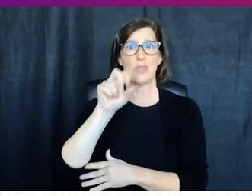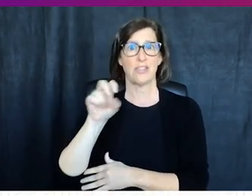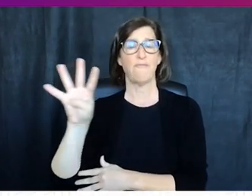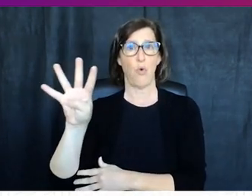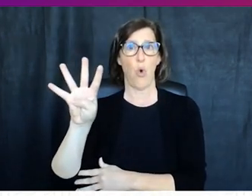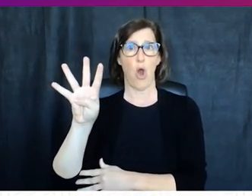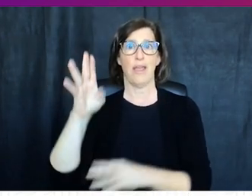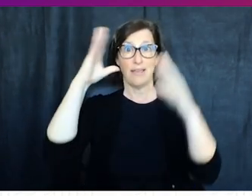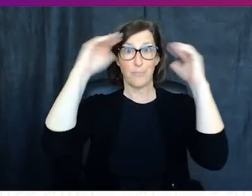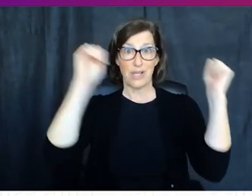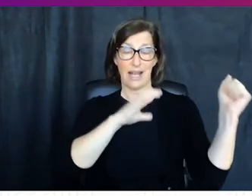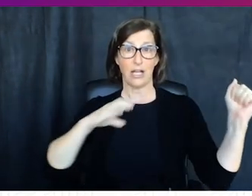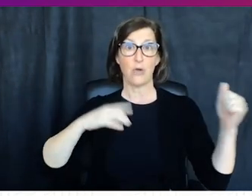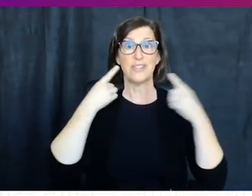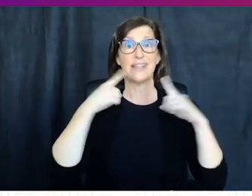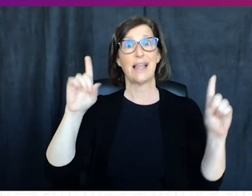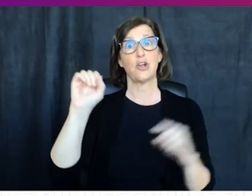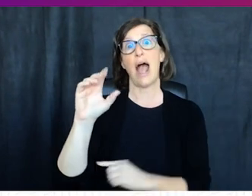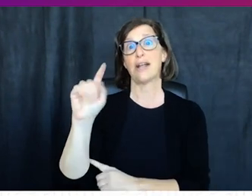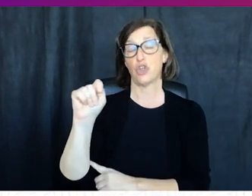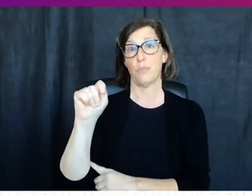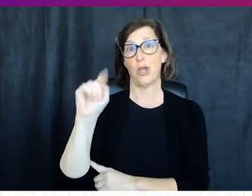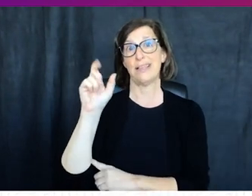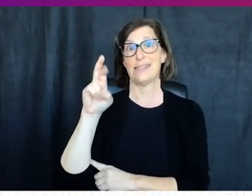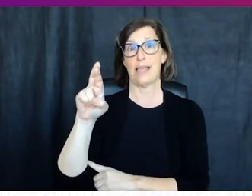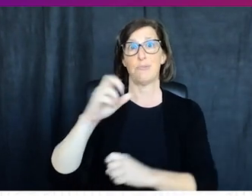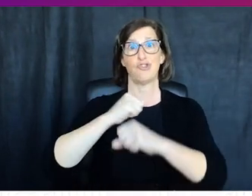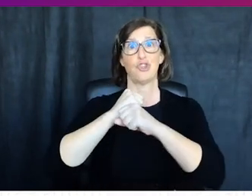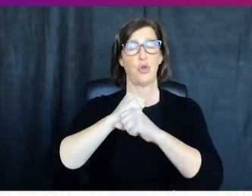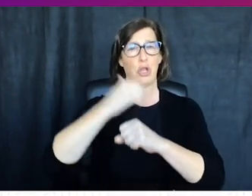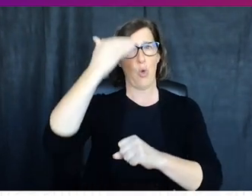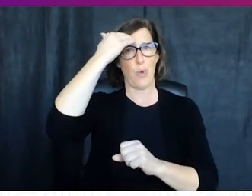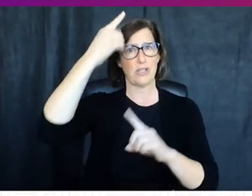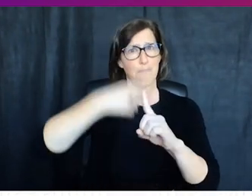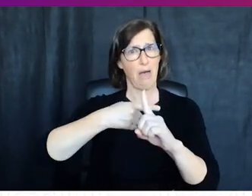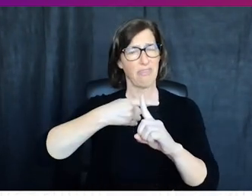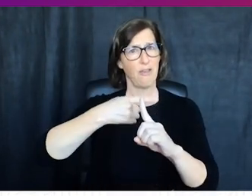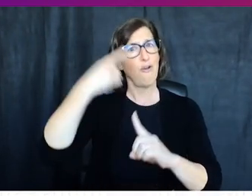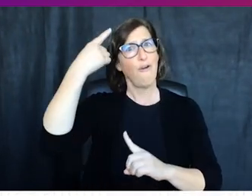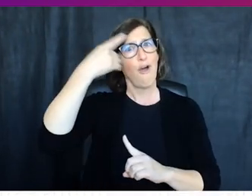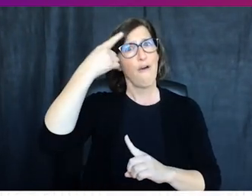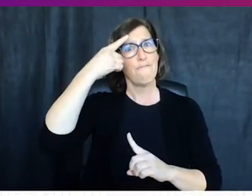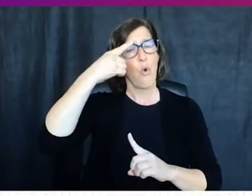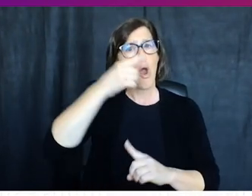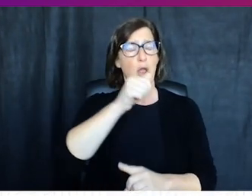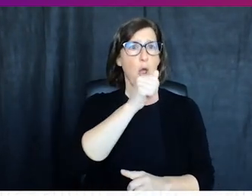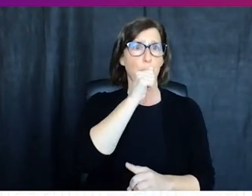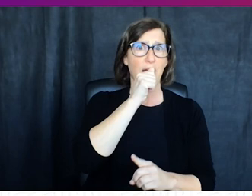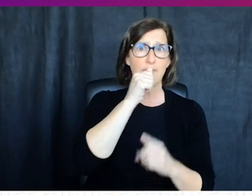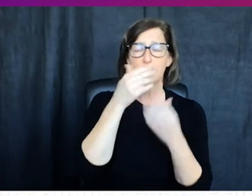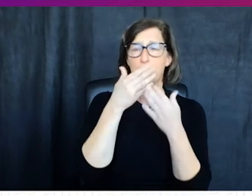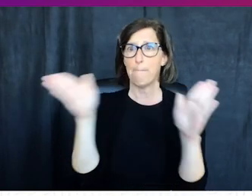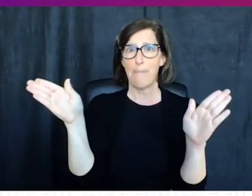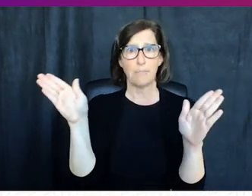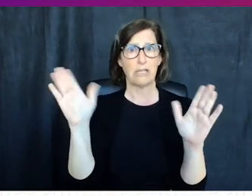president and congress have declared the month of october at cyber security awareness month it's a month dedicated to the private and public